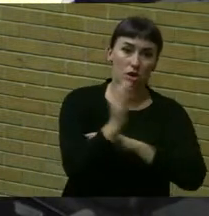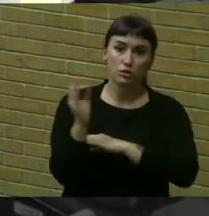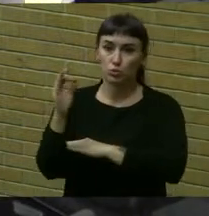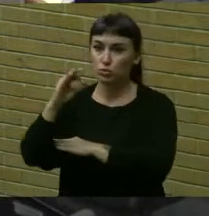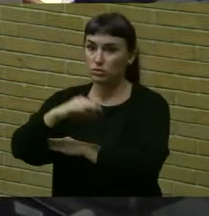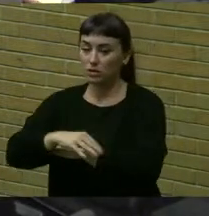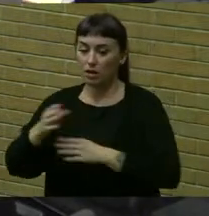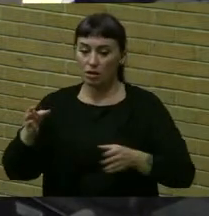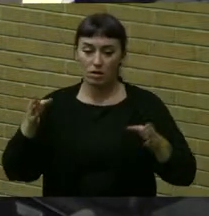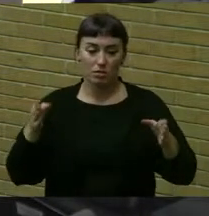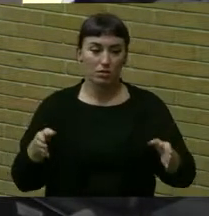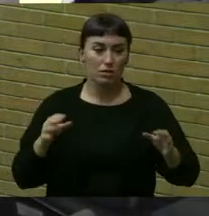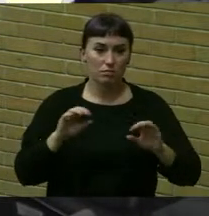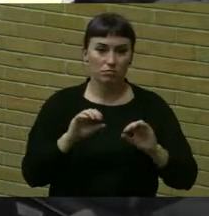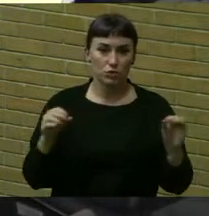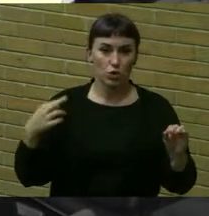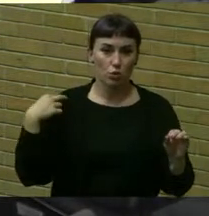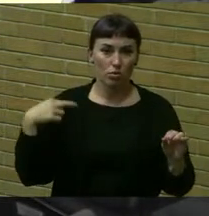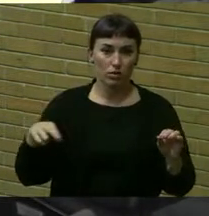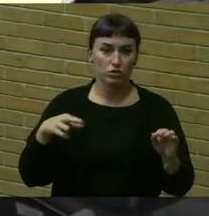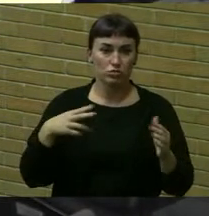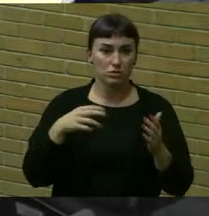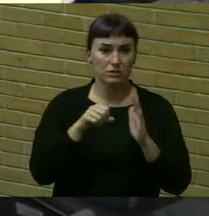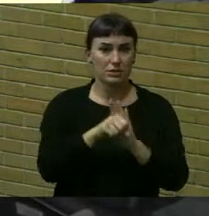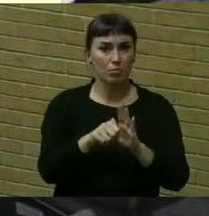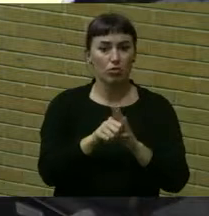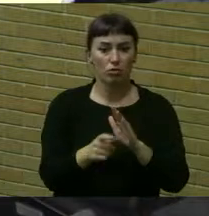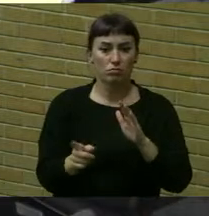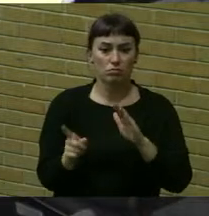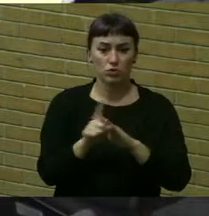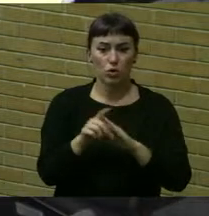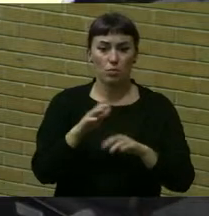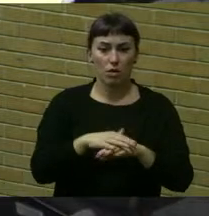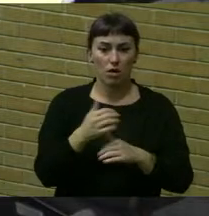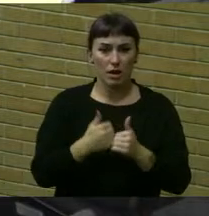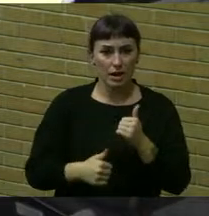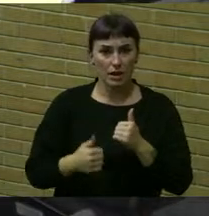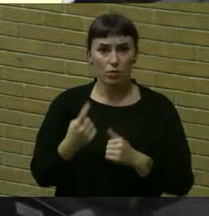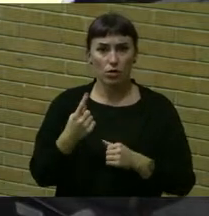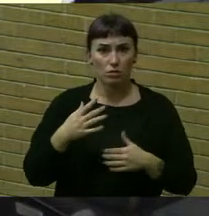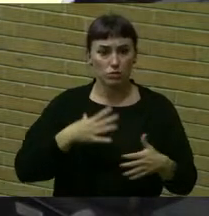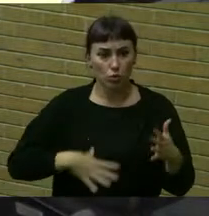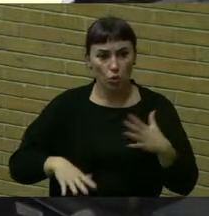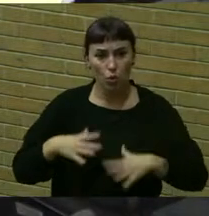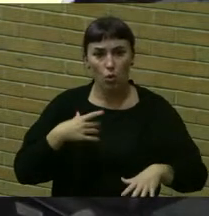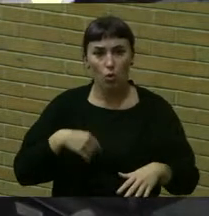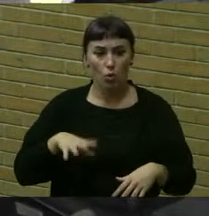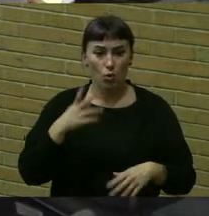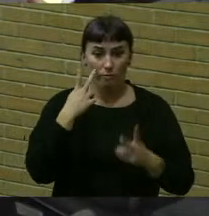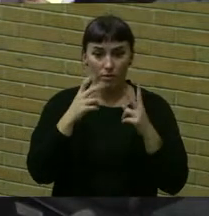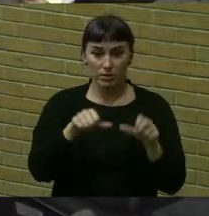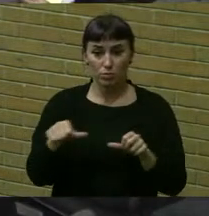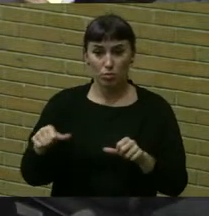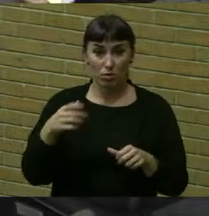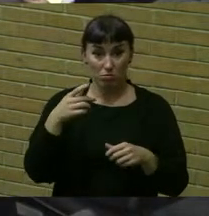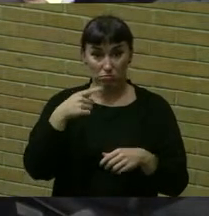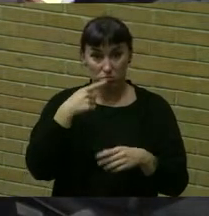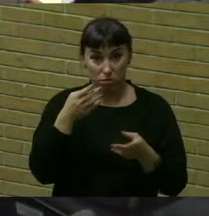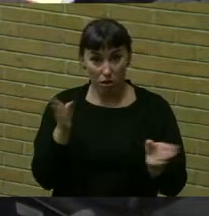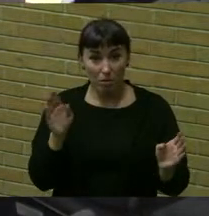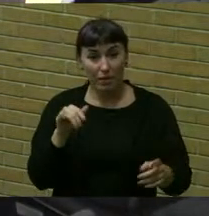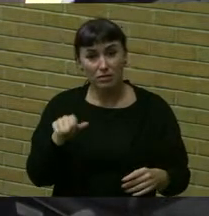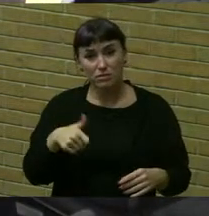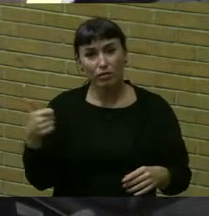no religious symbol appear on anybody's clothing or visible in public. Wouldn't that be another